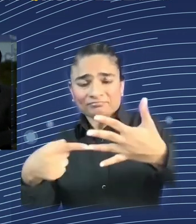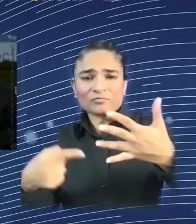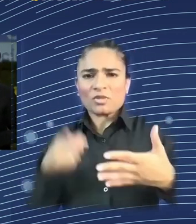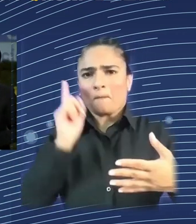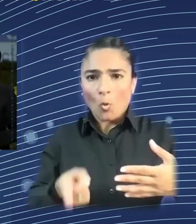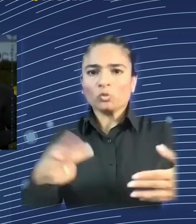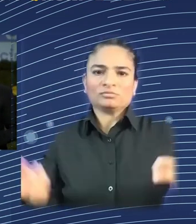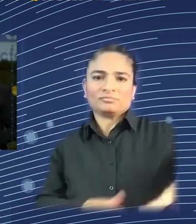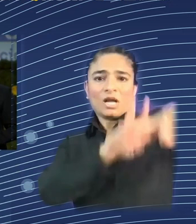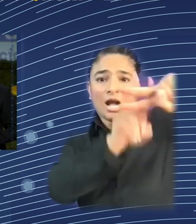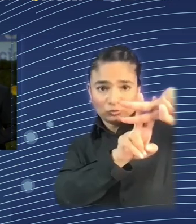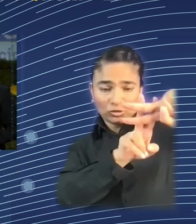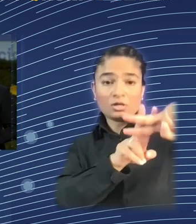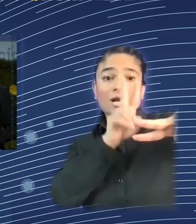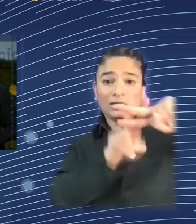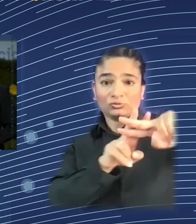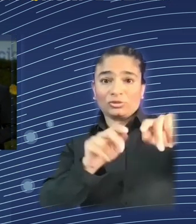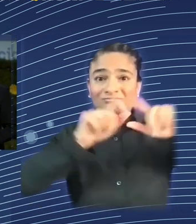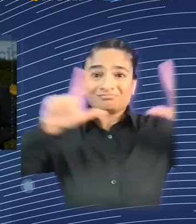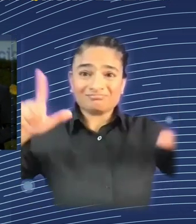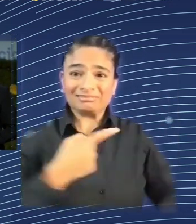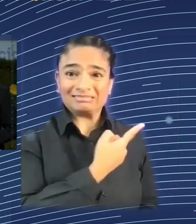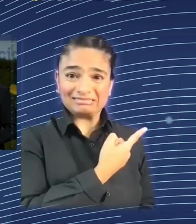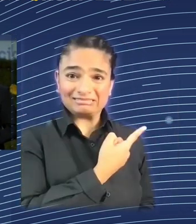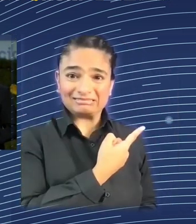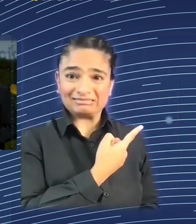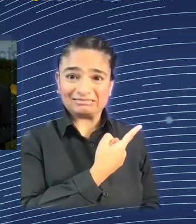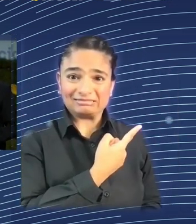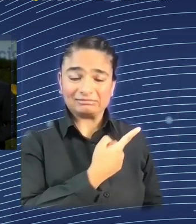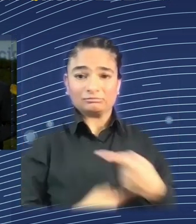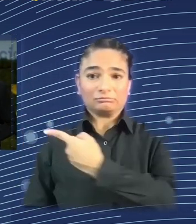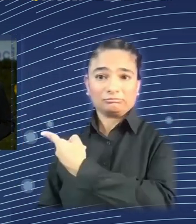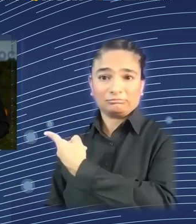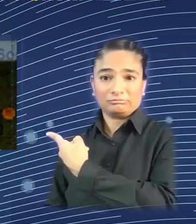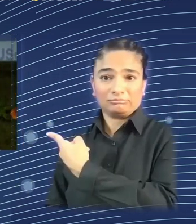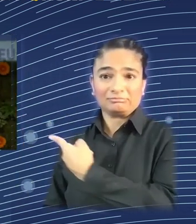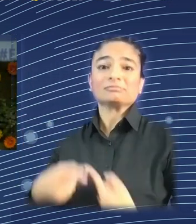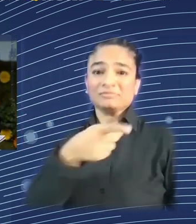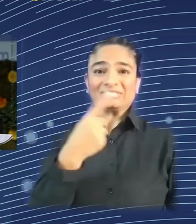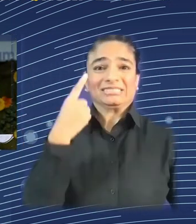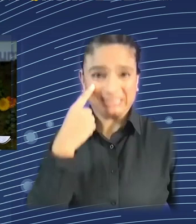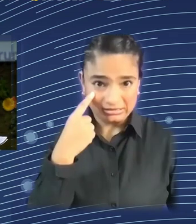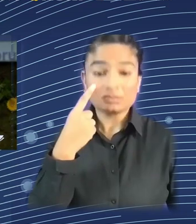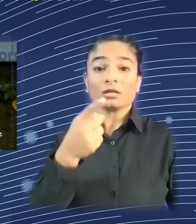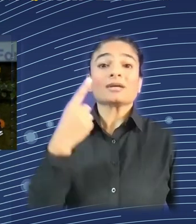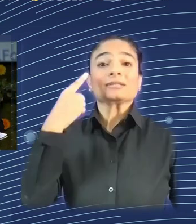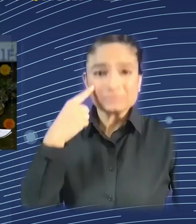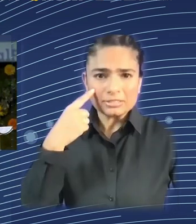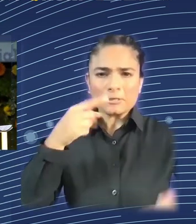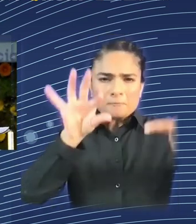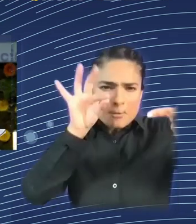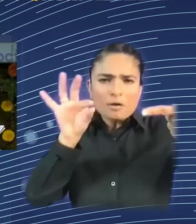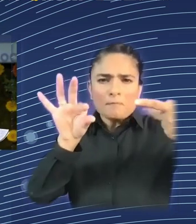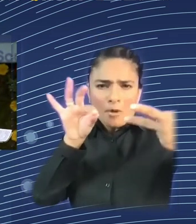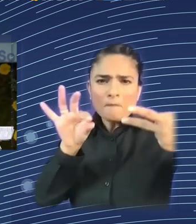as well. Now, the options are, it is a great opportunity. It is an opportunity. It brings challenges and